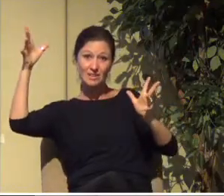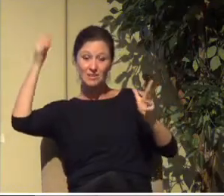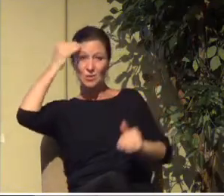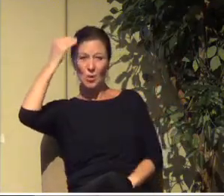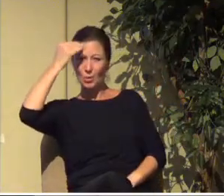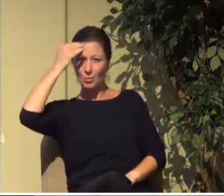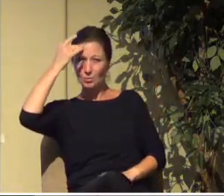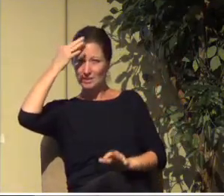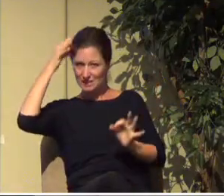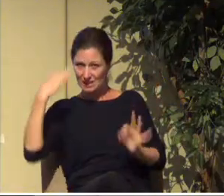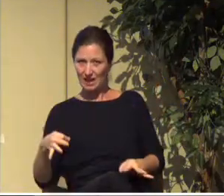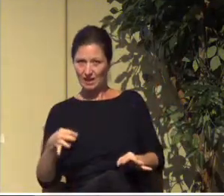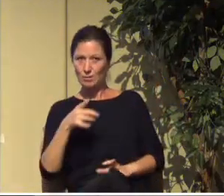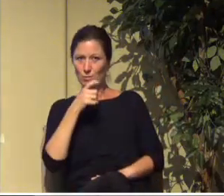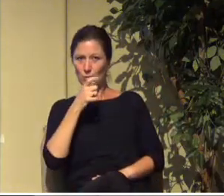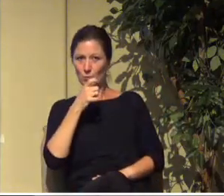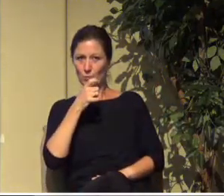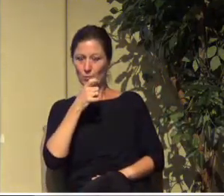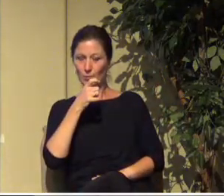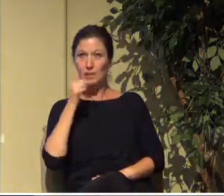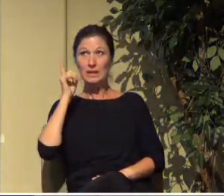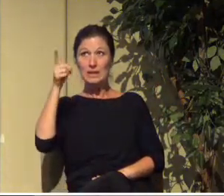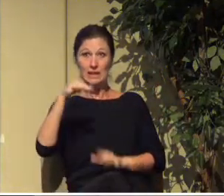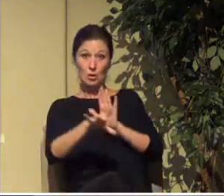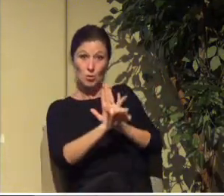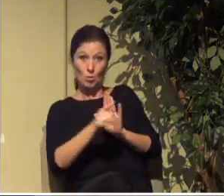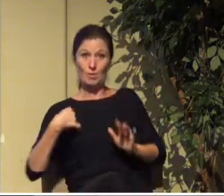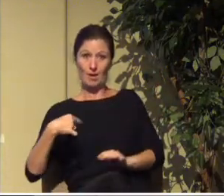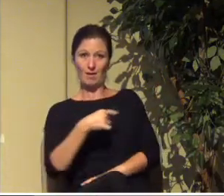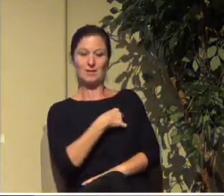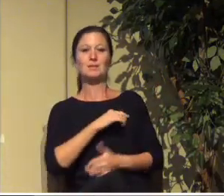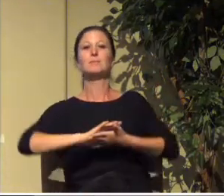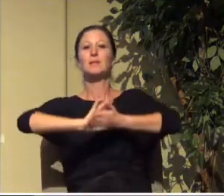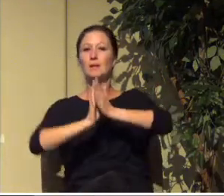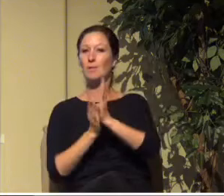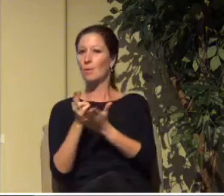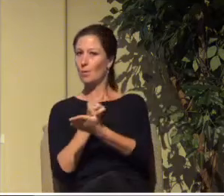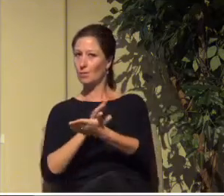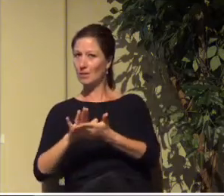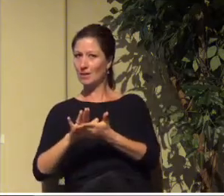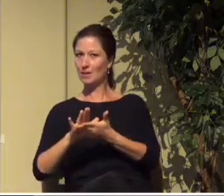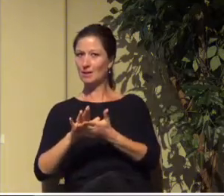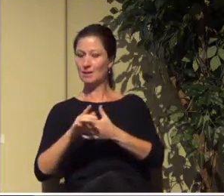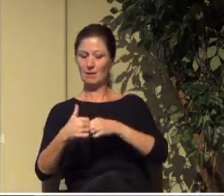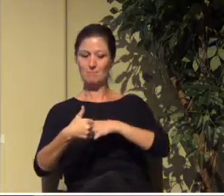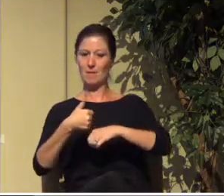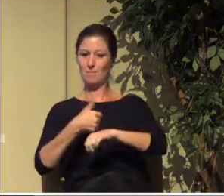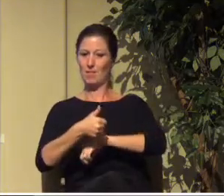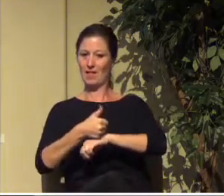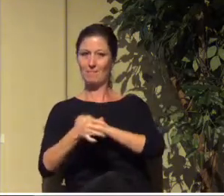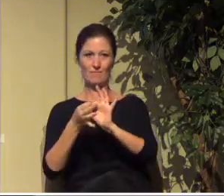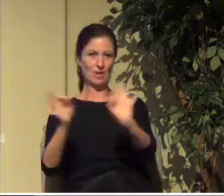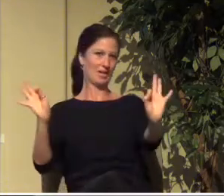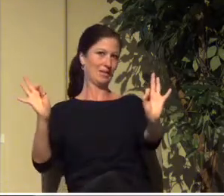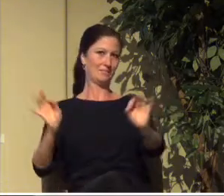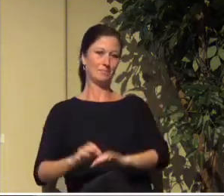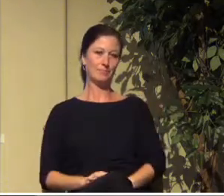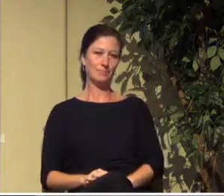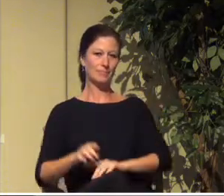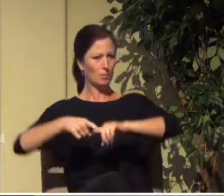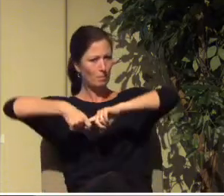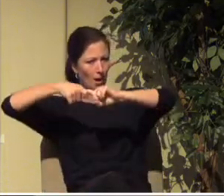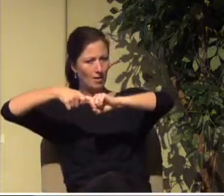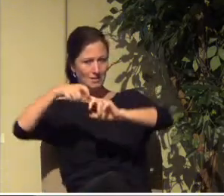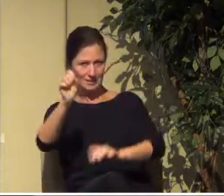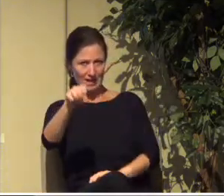It's interesting. He chose us to be holy and blameless in his sight. I want to pause here and say, yes, God